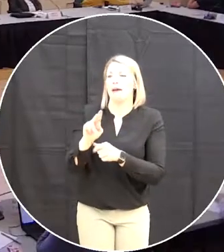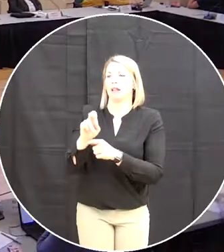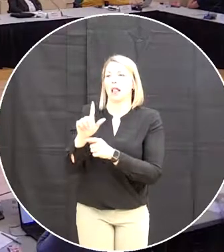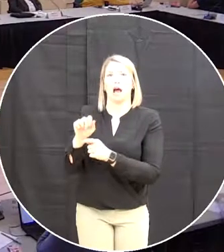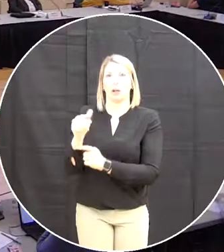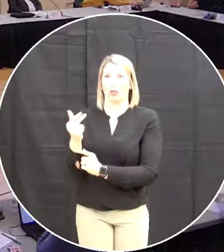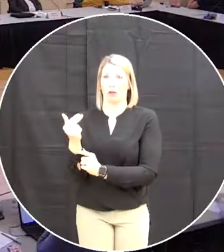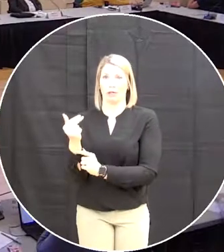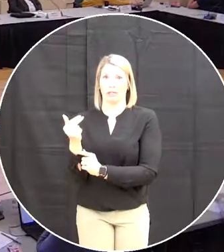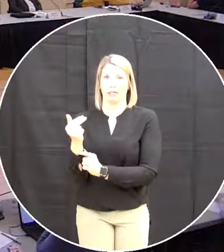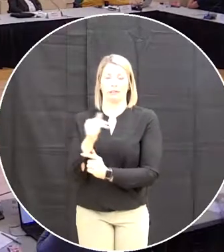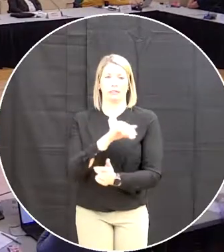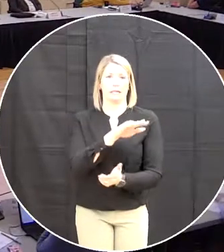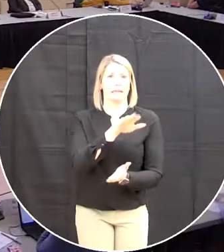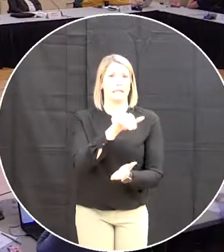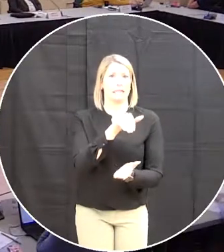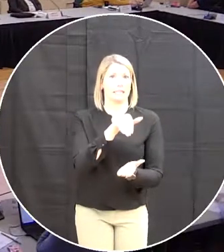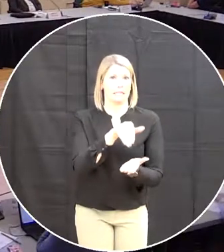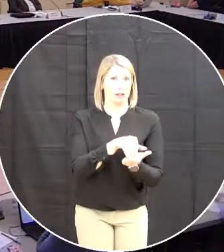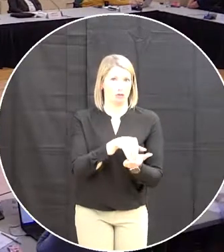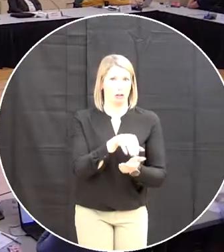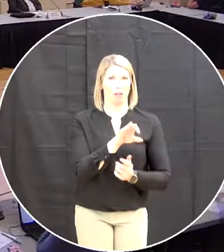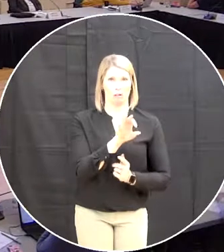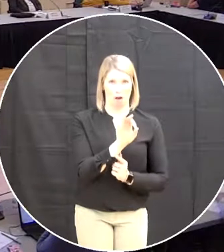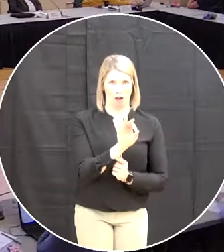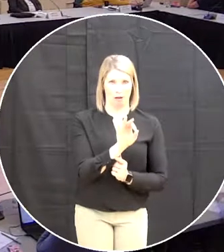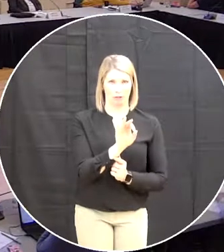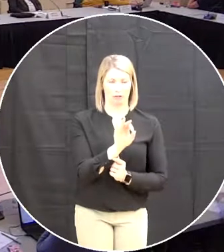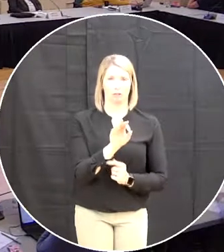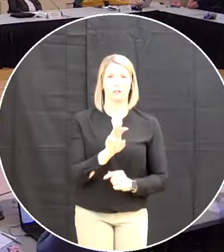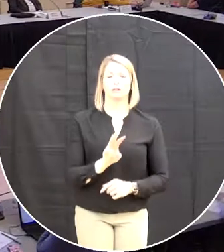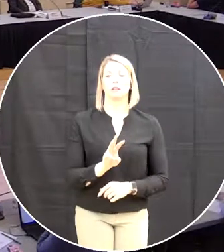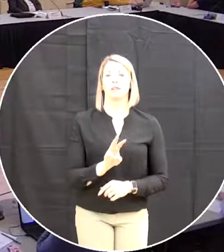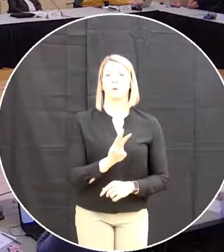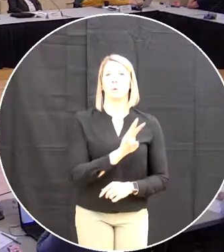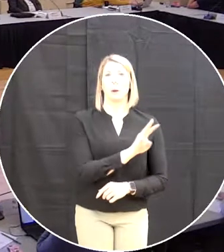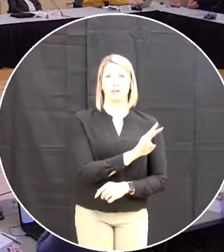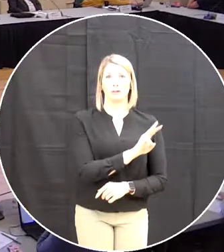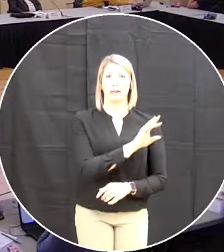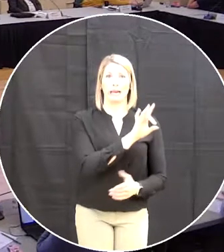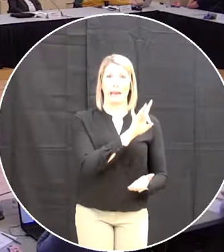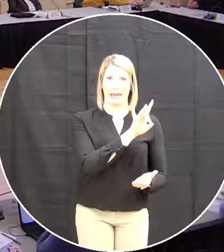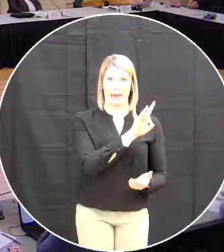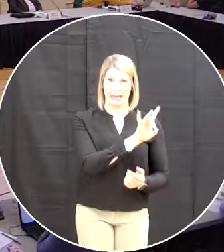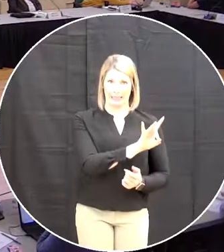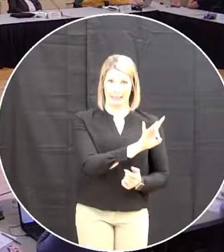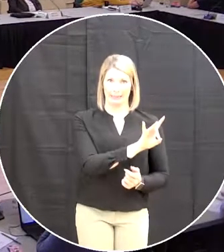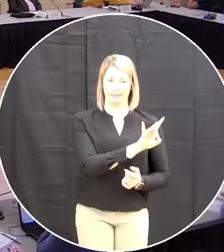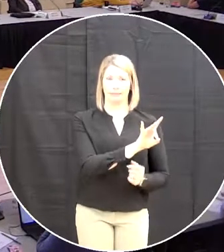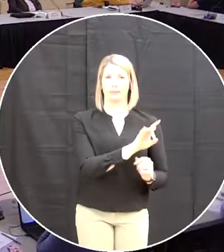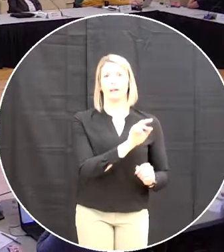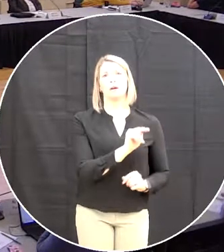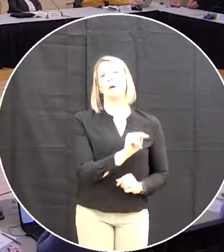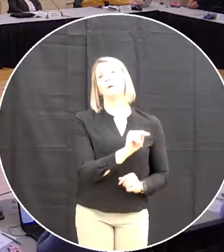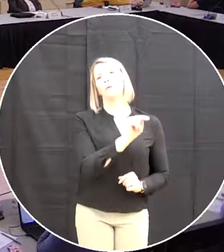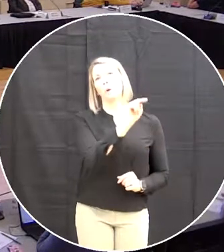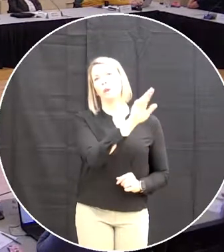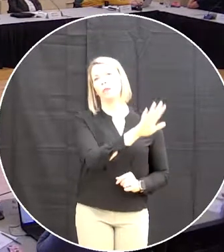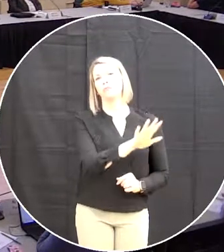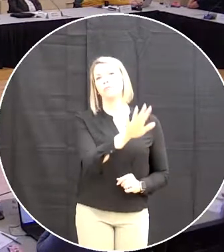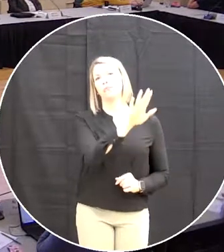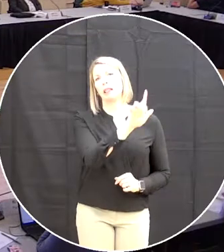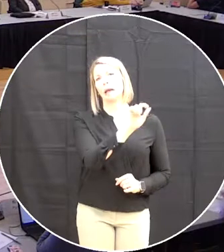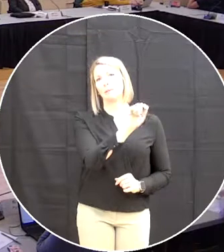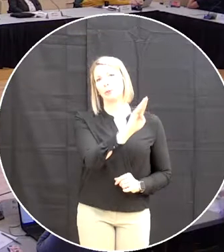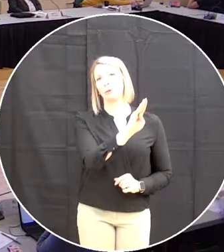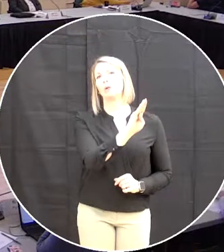nine excuse me for central region region eight for western region and six for labrador region